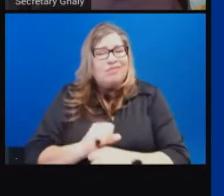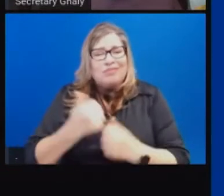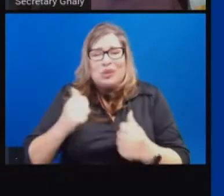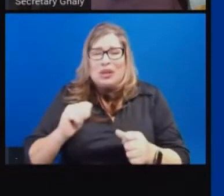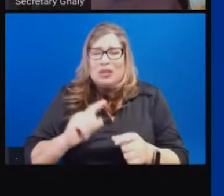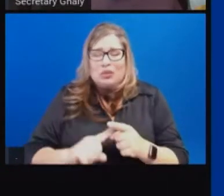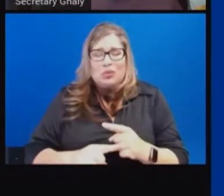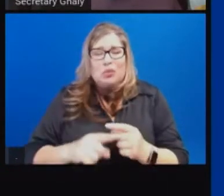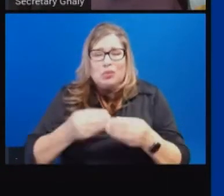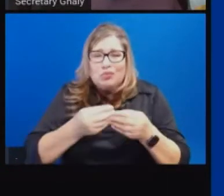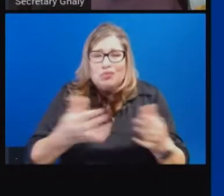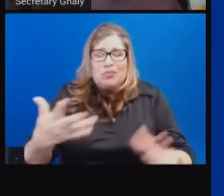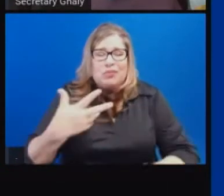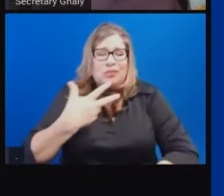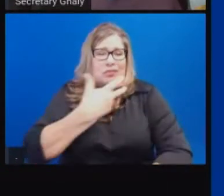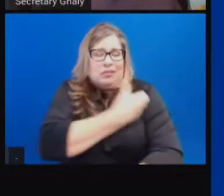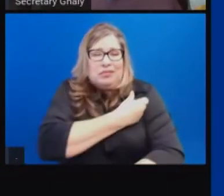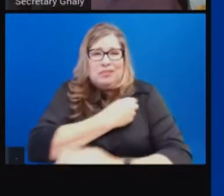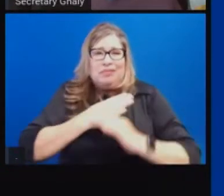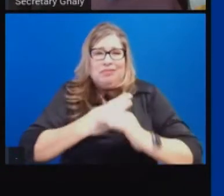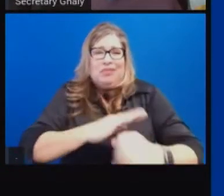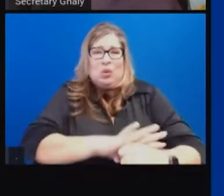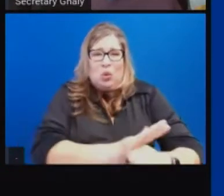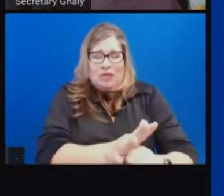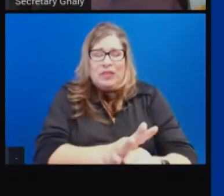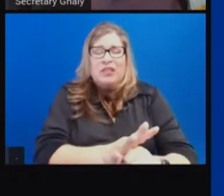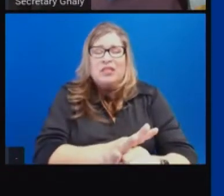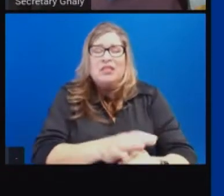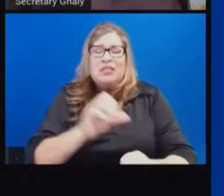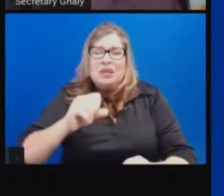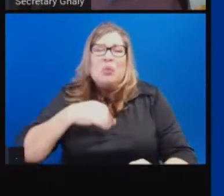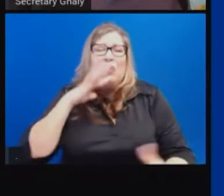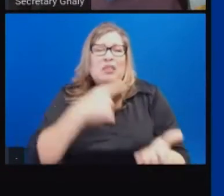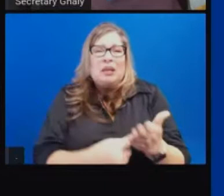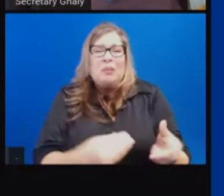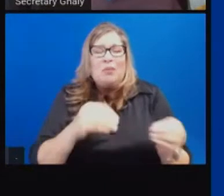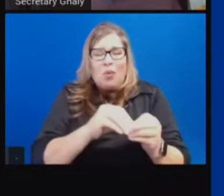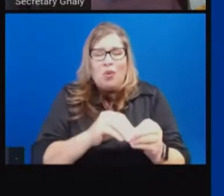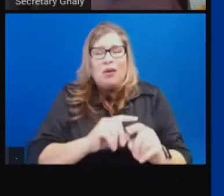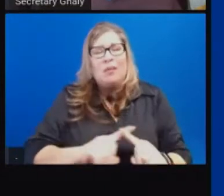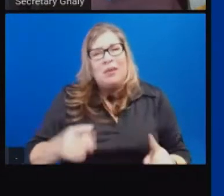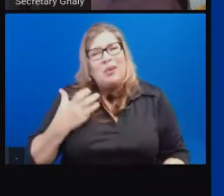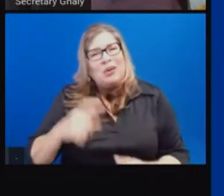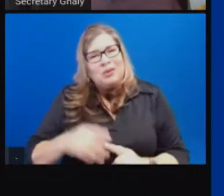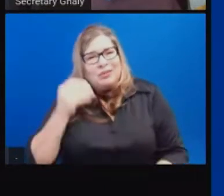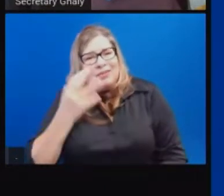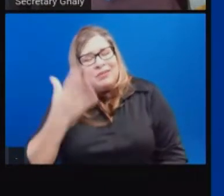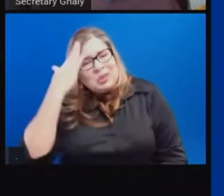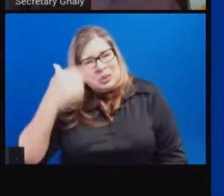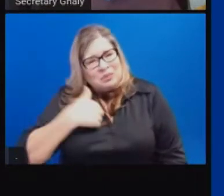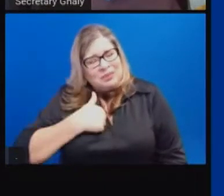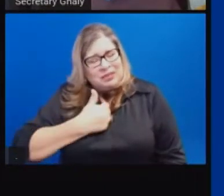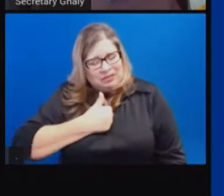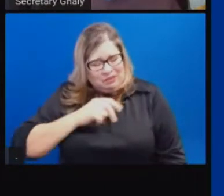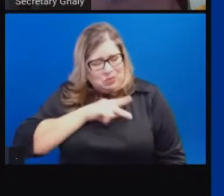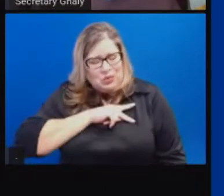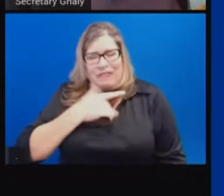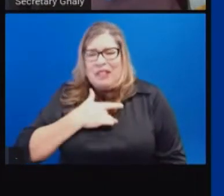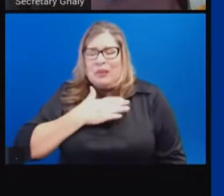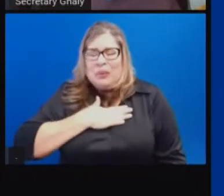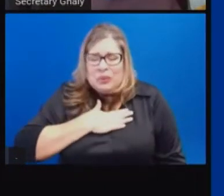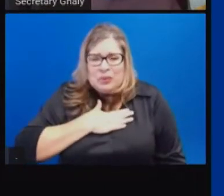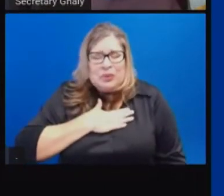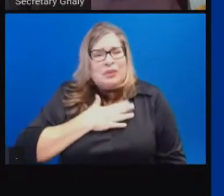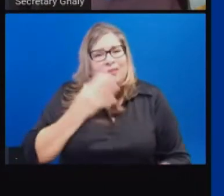talk about that in a moment. I just want to take a moment to just share my own sadness and condolences with all those